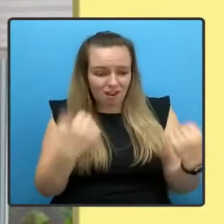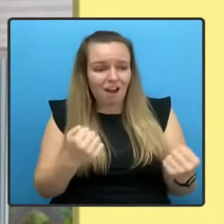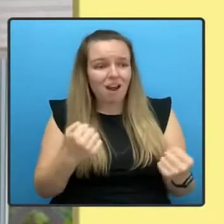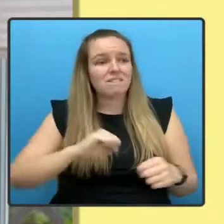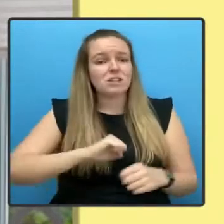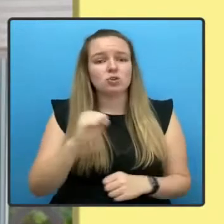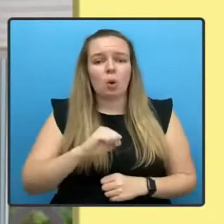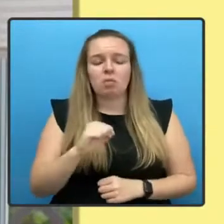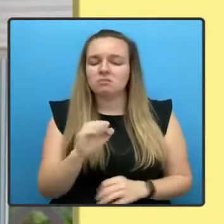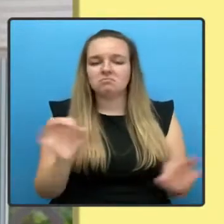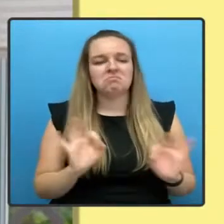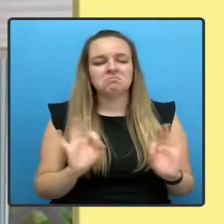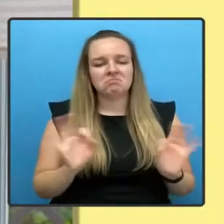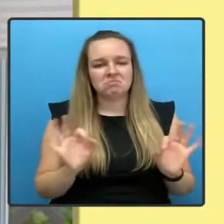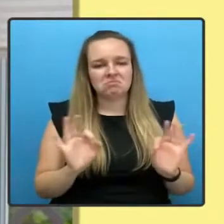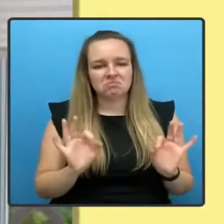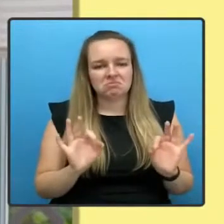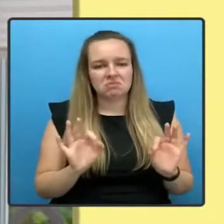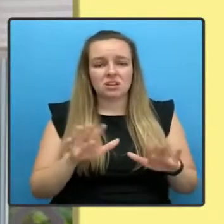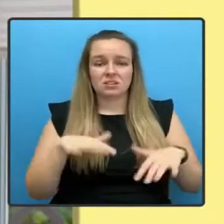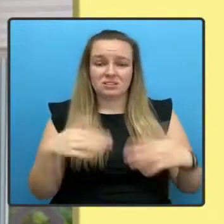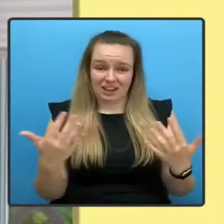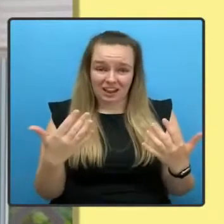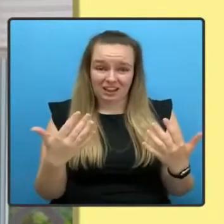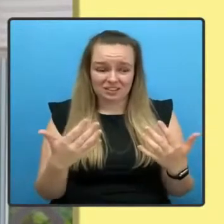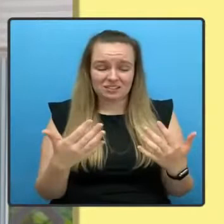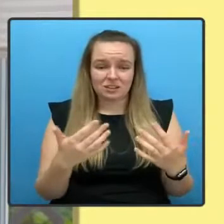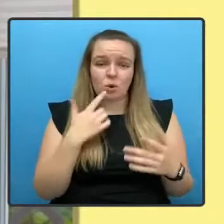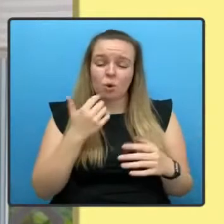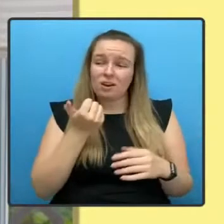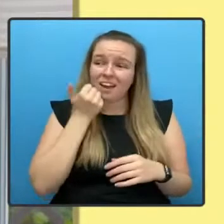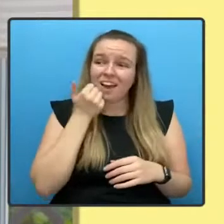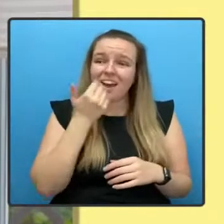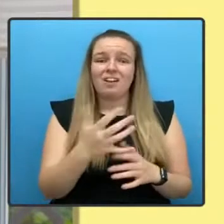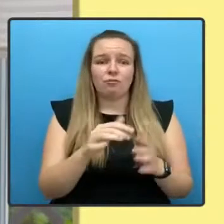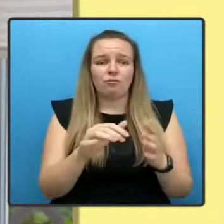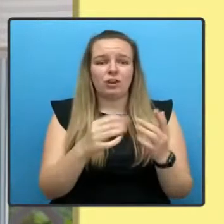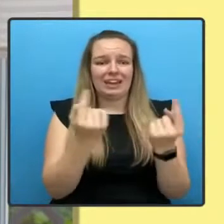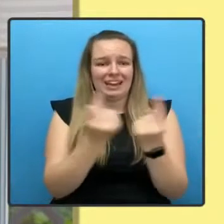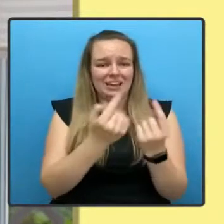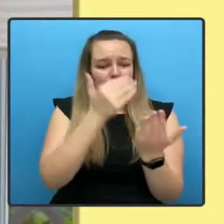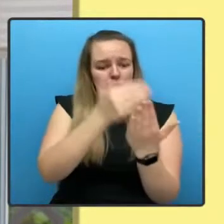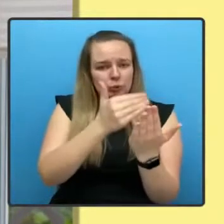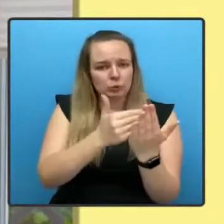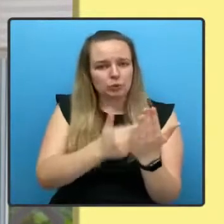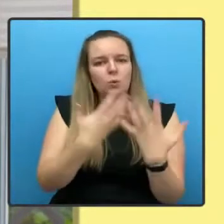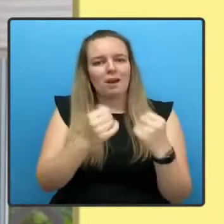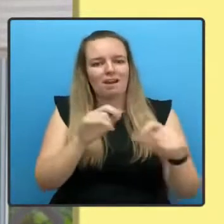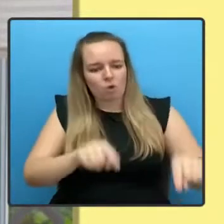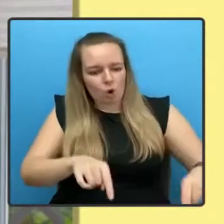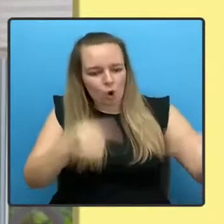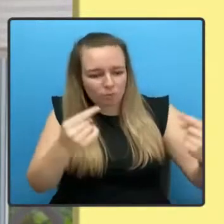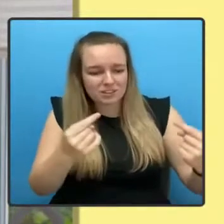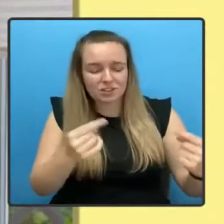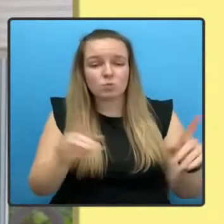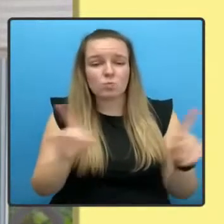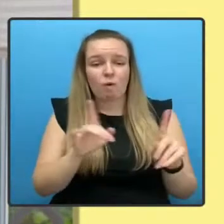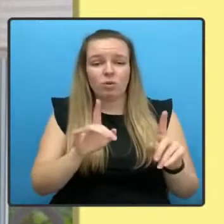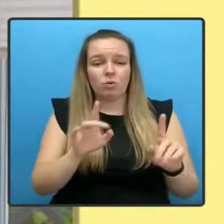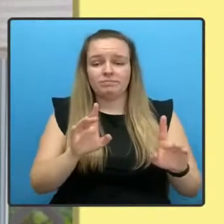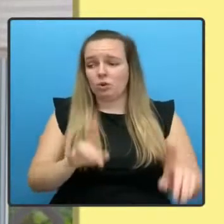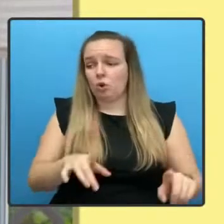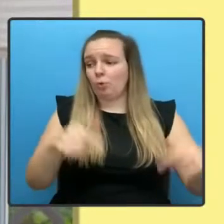on virtually every issue, we have opposition simply for the sake of opposition. It's not